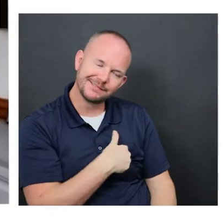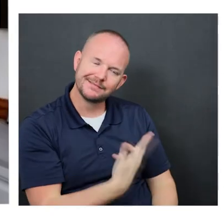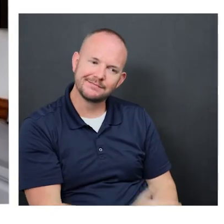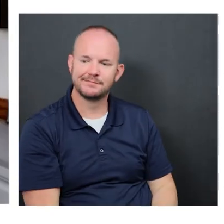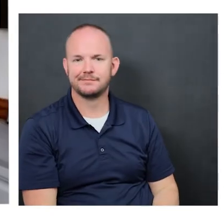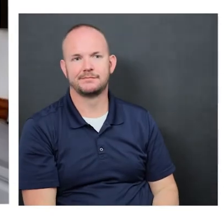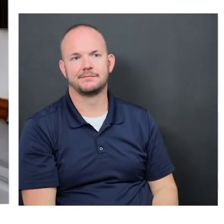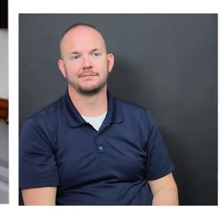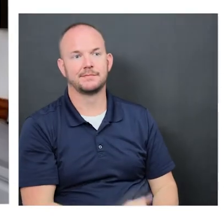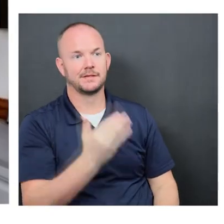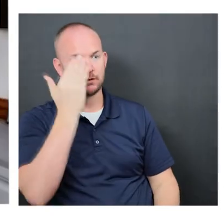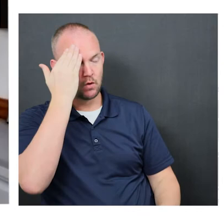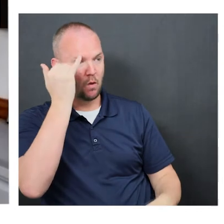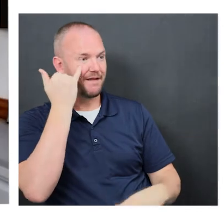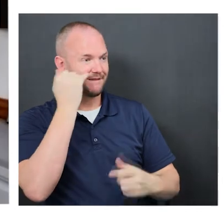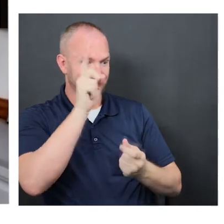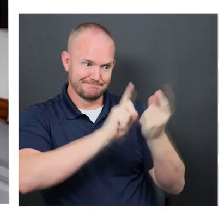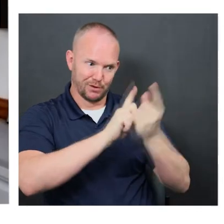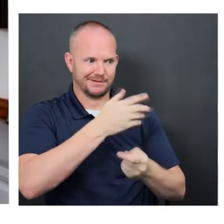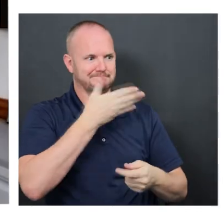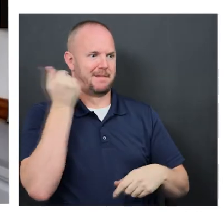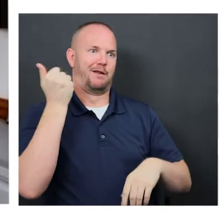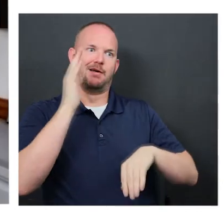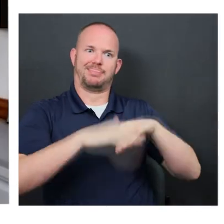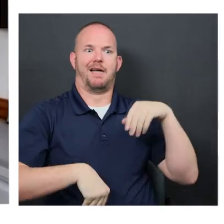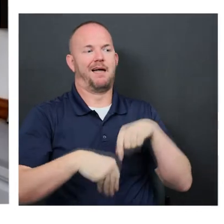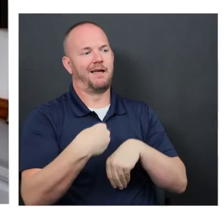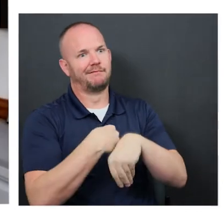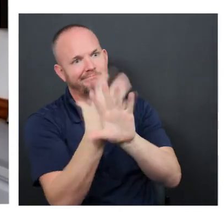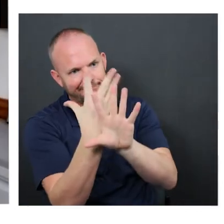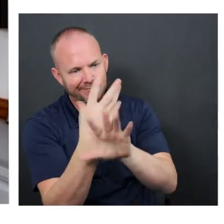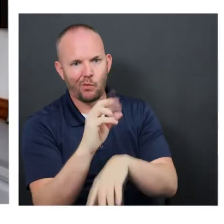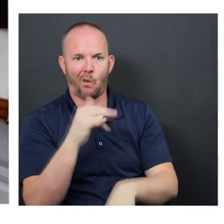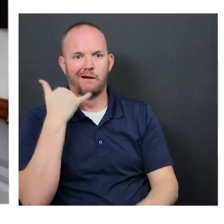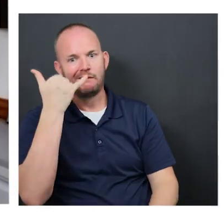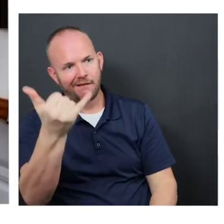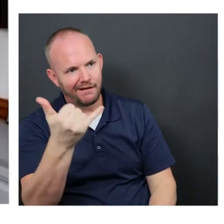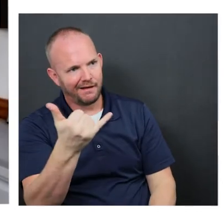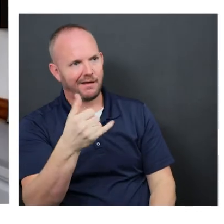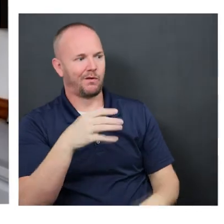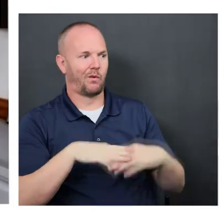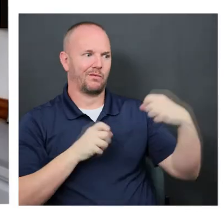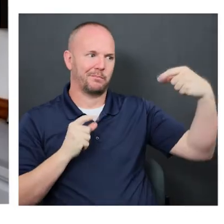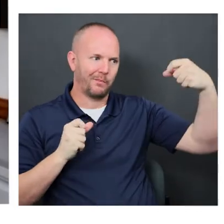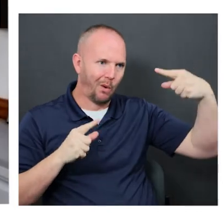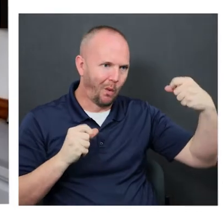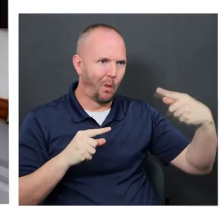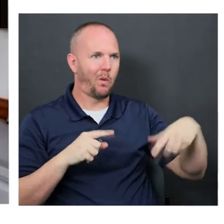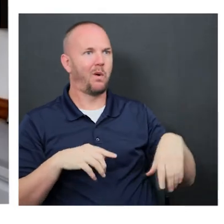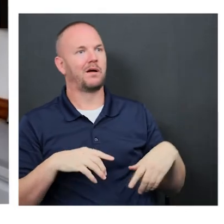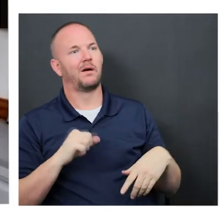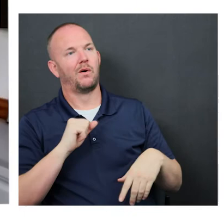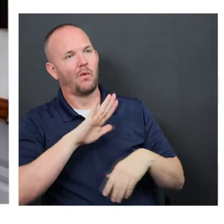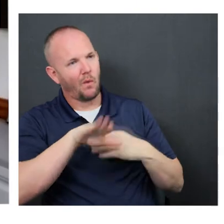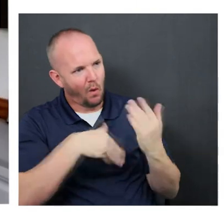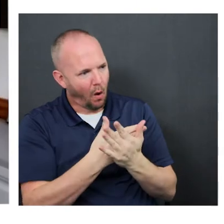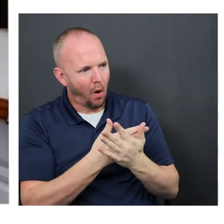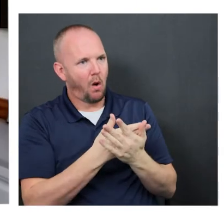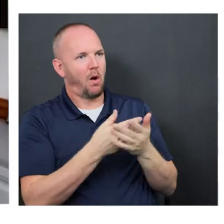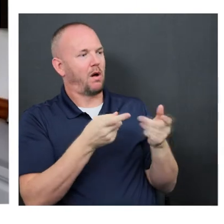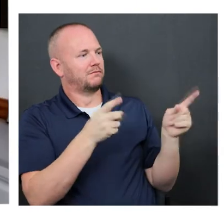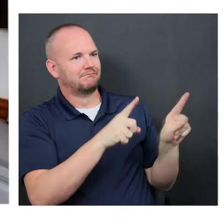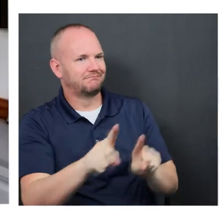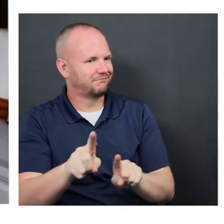us, right? Uh, we all know that in-person is better than video and phone in most cases, not in all cases, right?